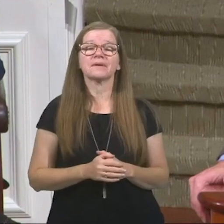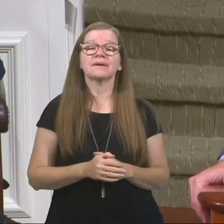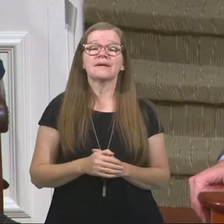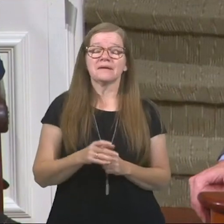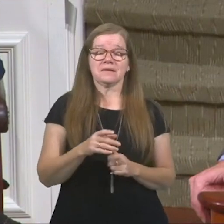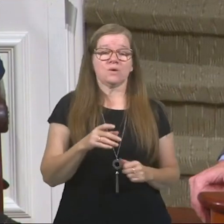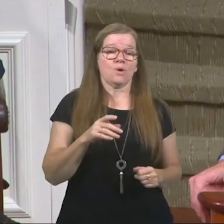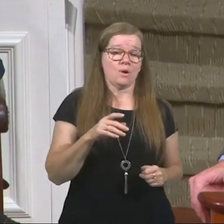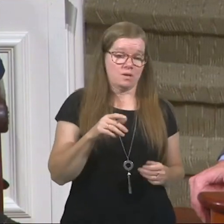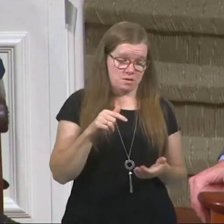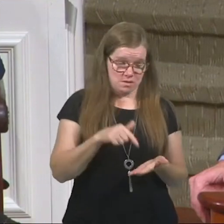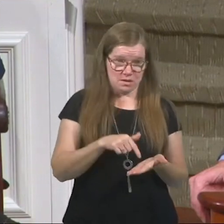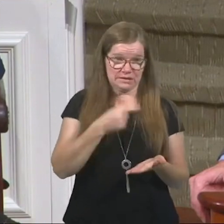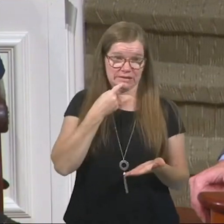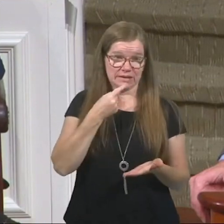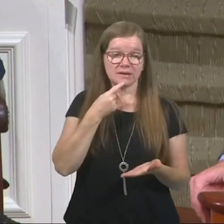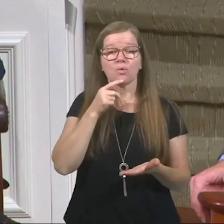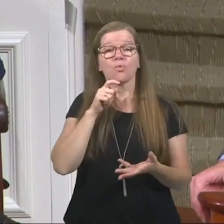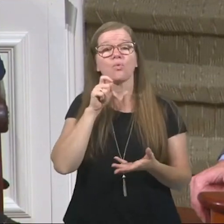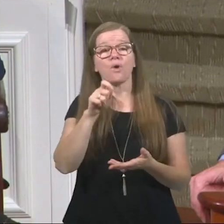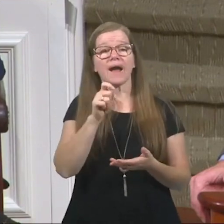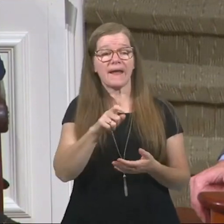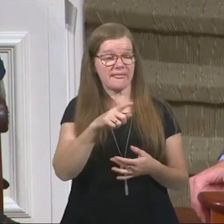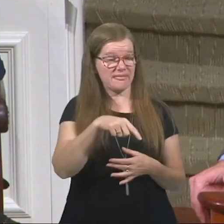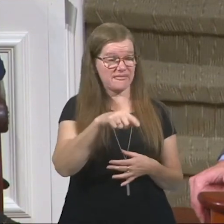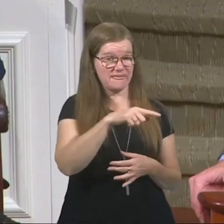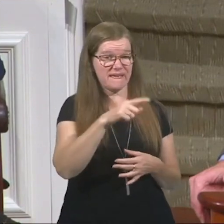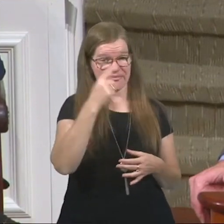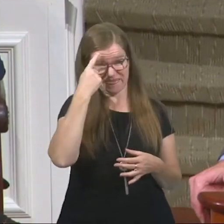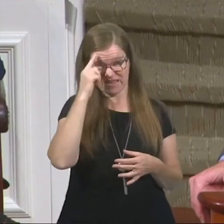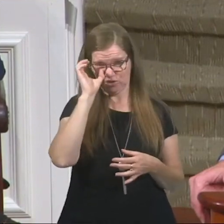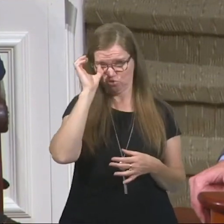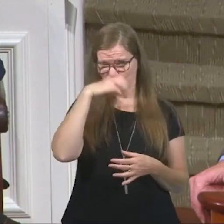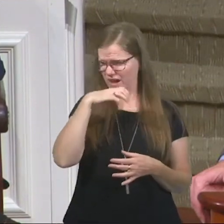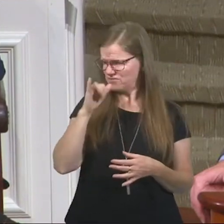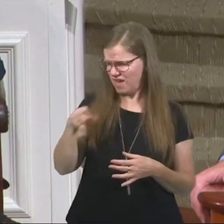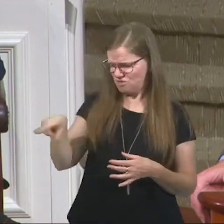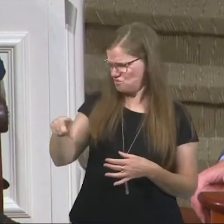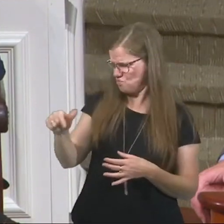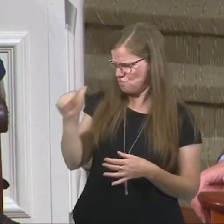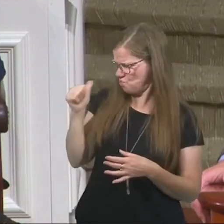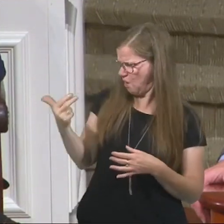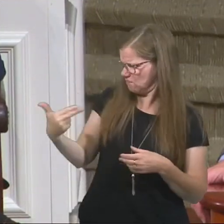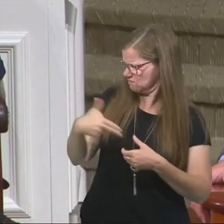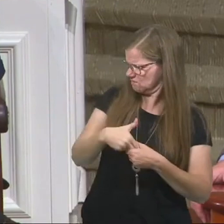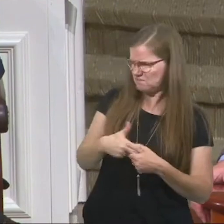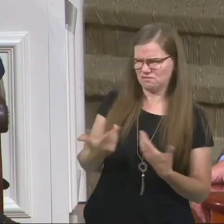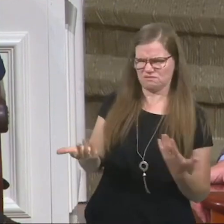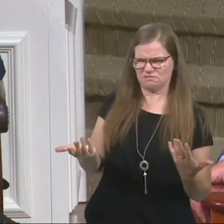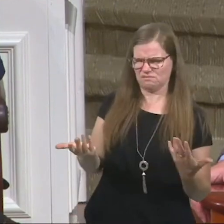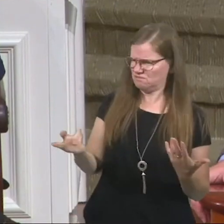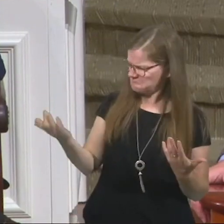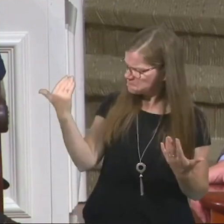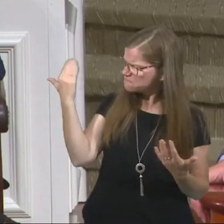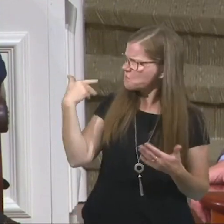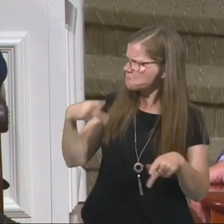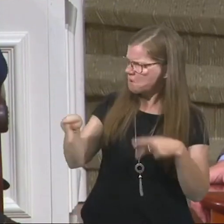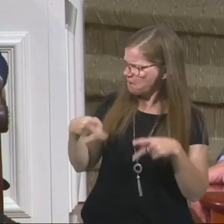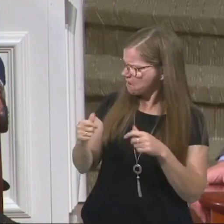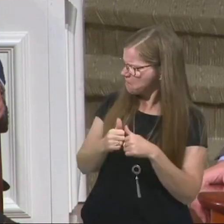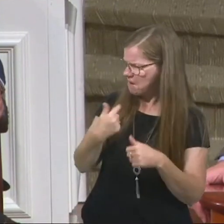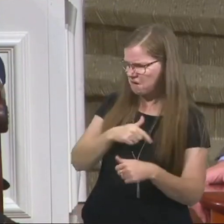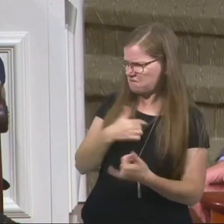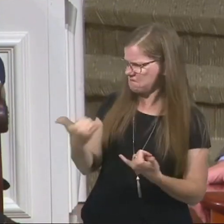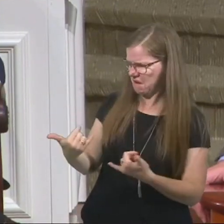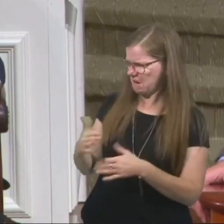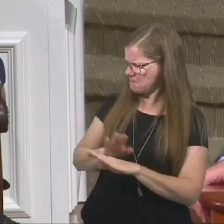strange that you run not with them to the same excessive riot, that you don't party with them like you used to. And